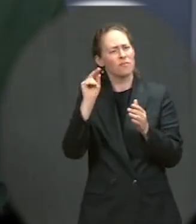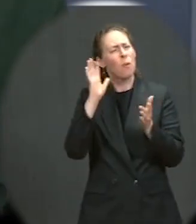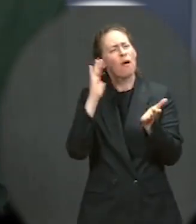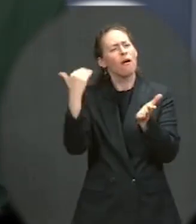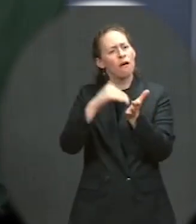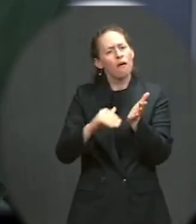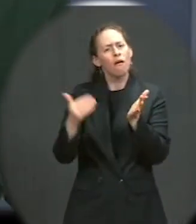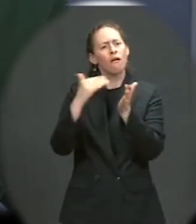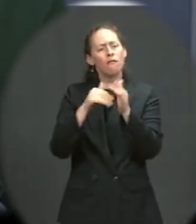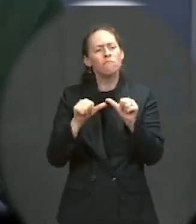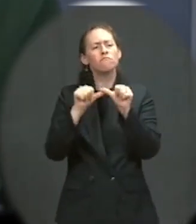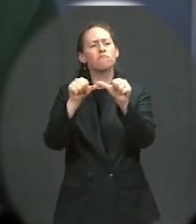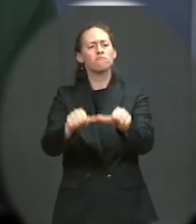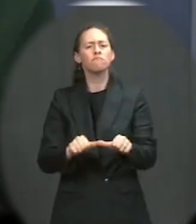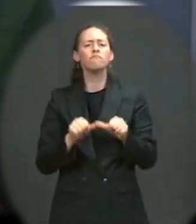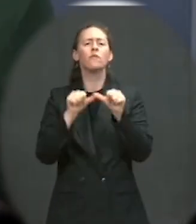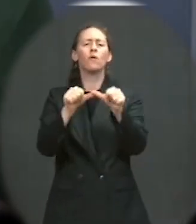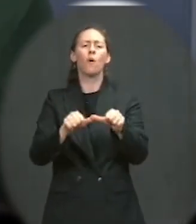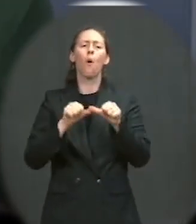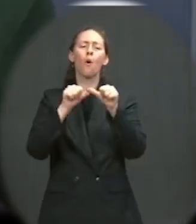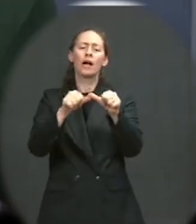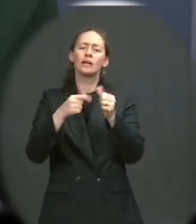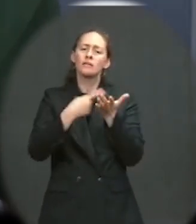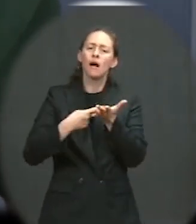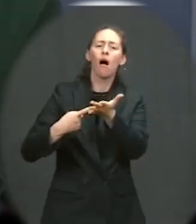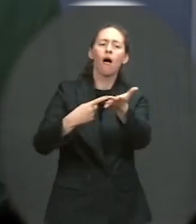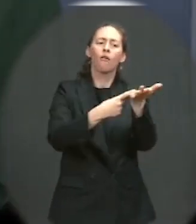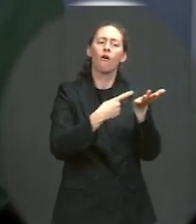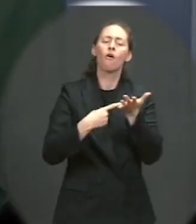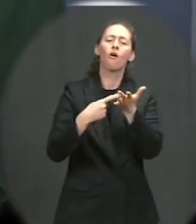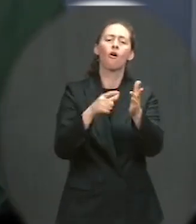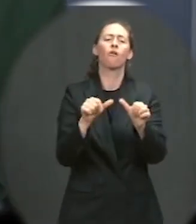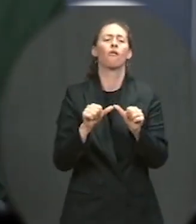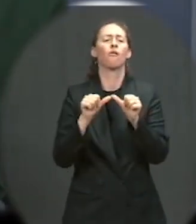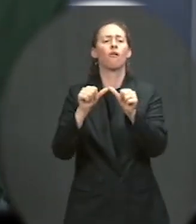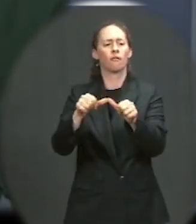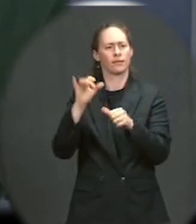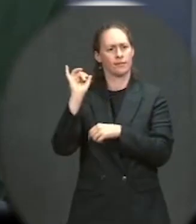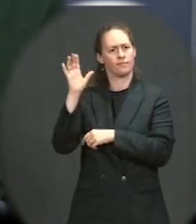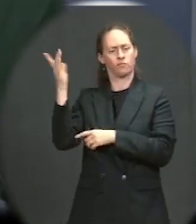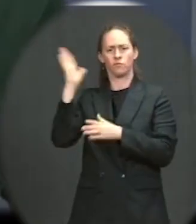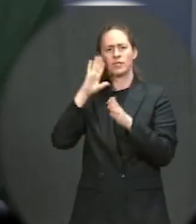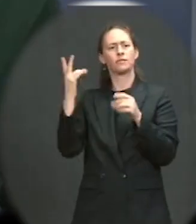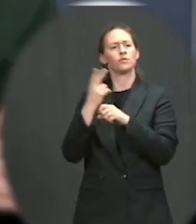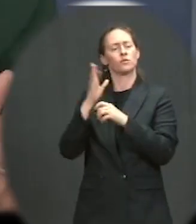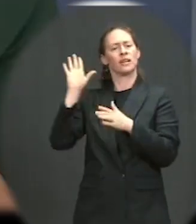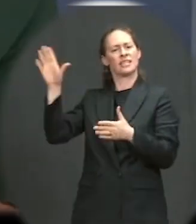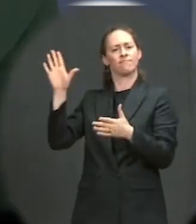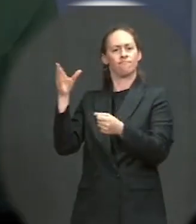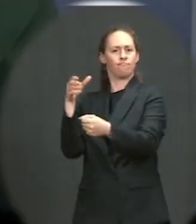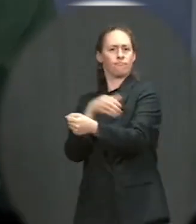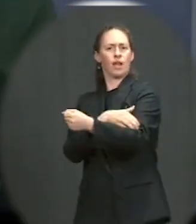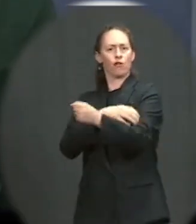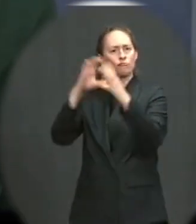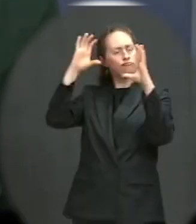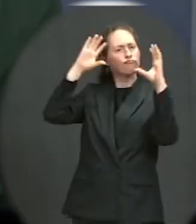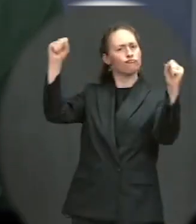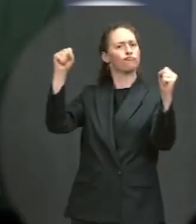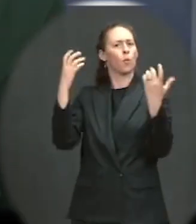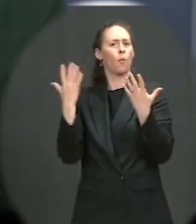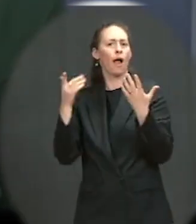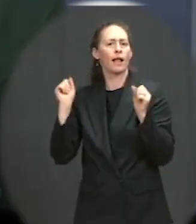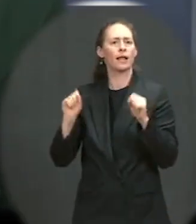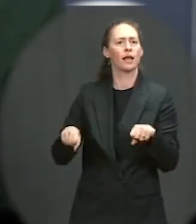next week. And this is a continuation of his efforts to use the bully pulpit to elevate this issue, as he did just last week when he marked